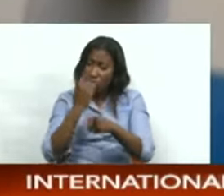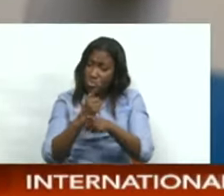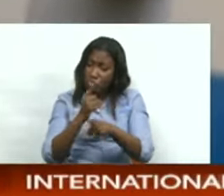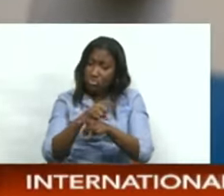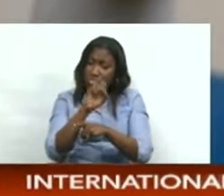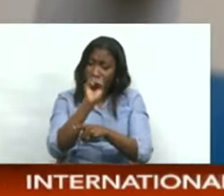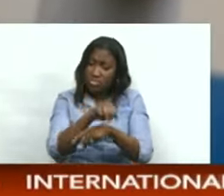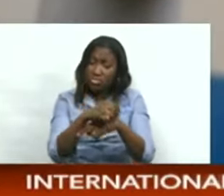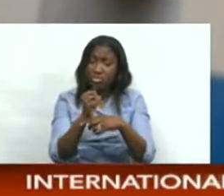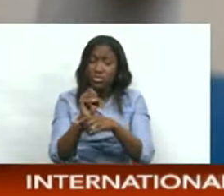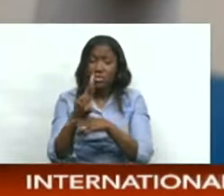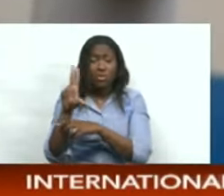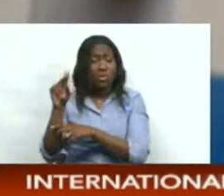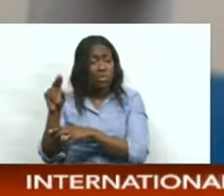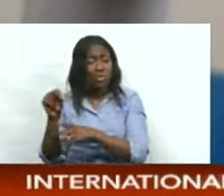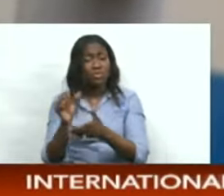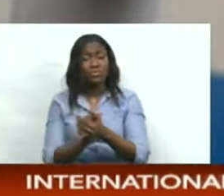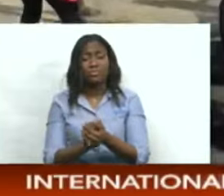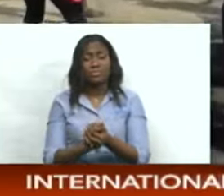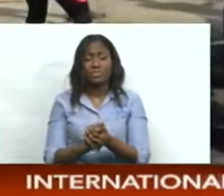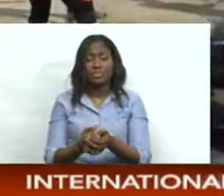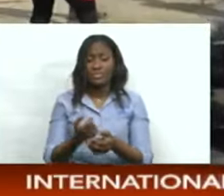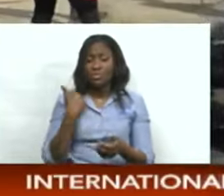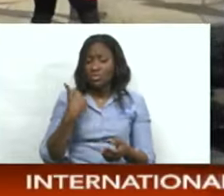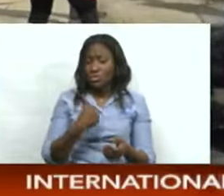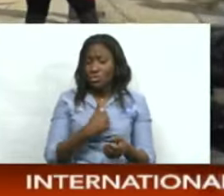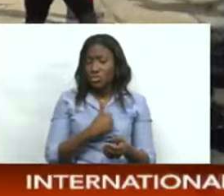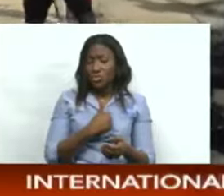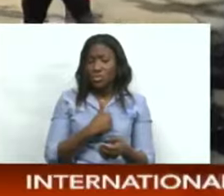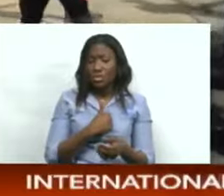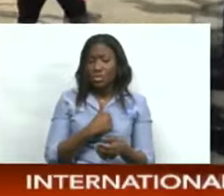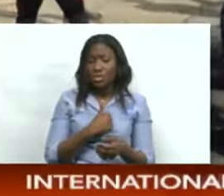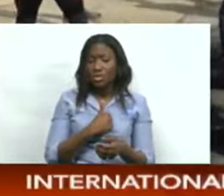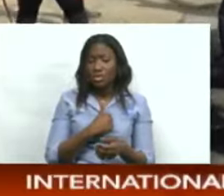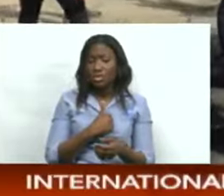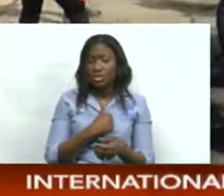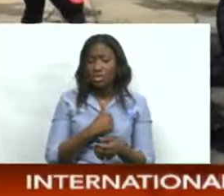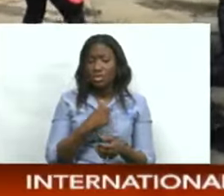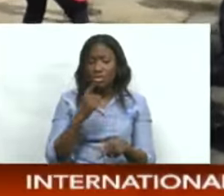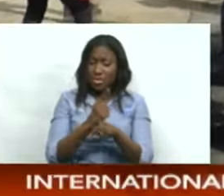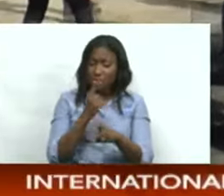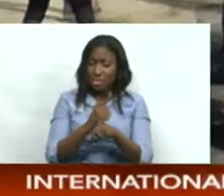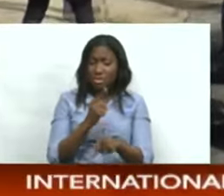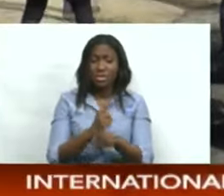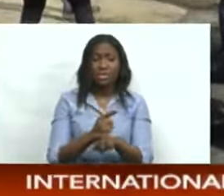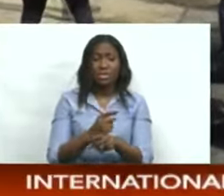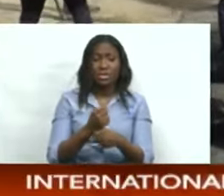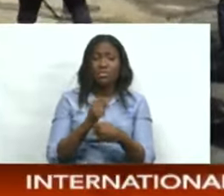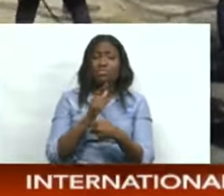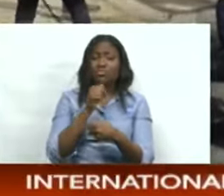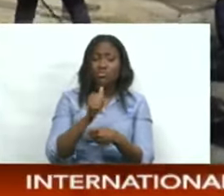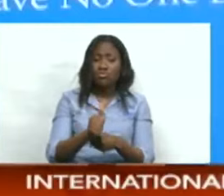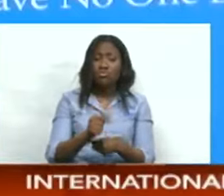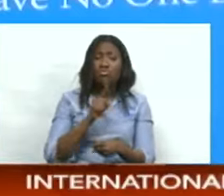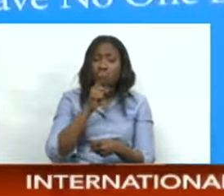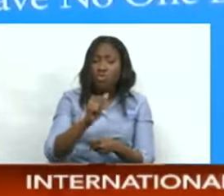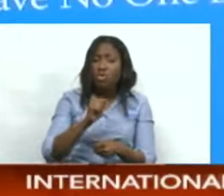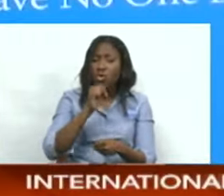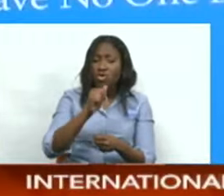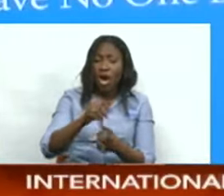monitoring and adequately reacting to, you know, overfishing of some of the specific